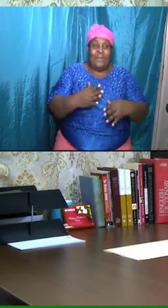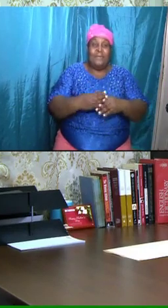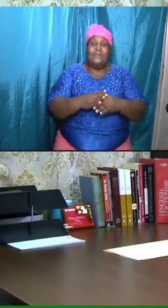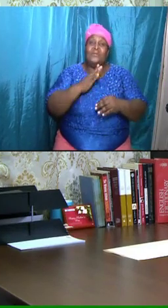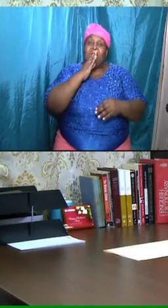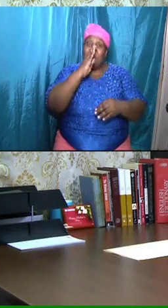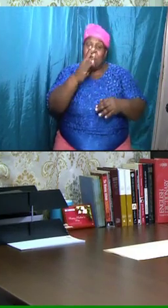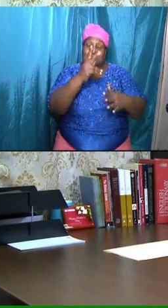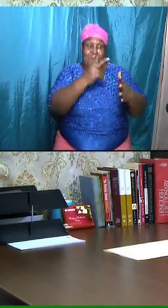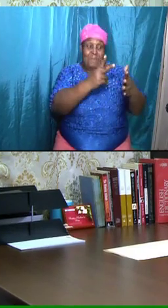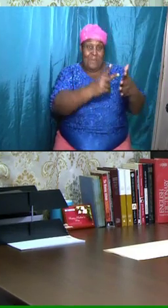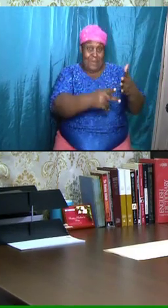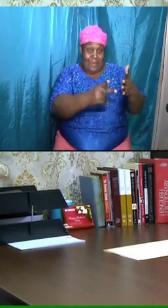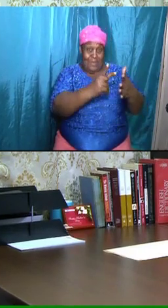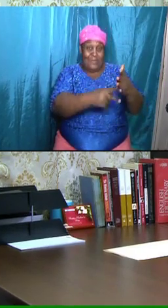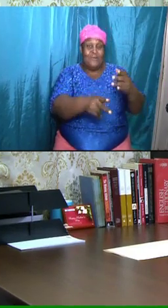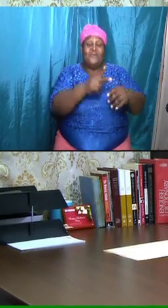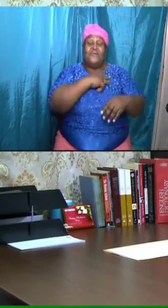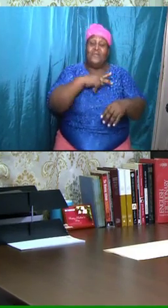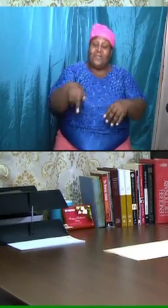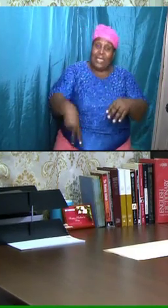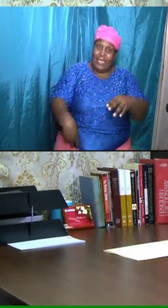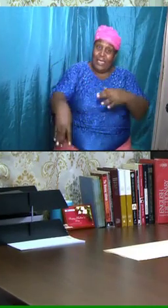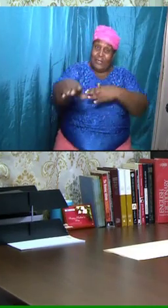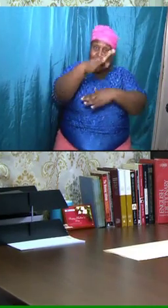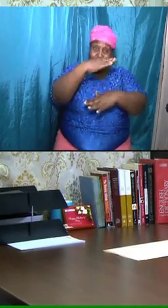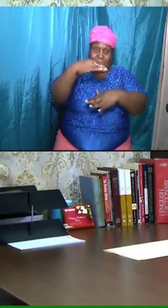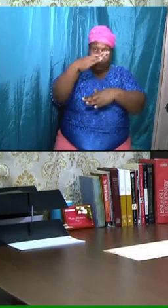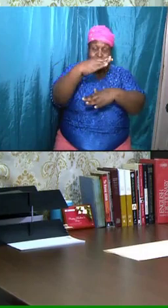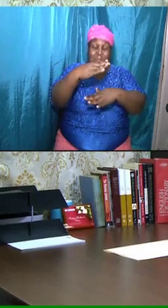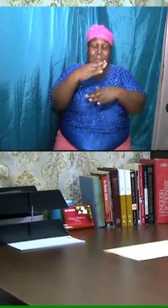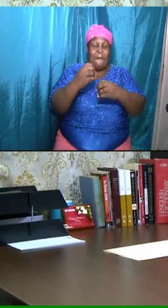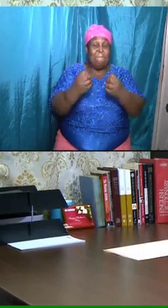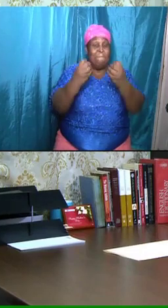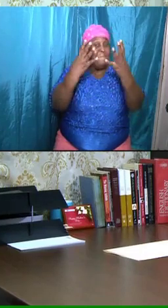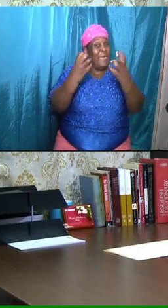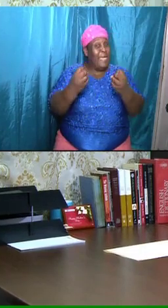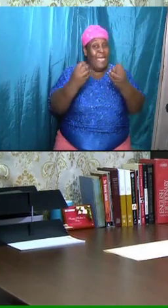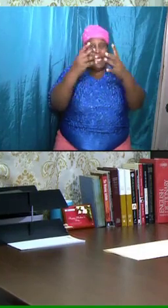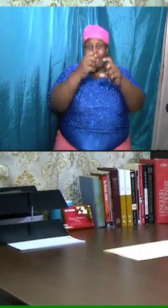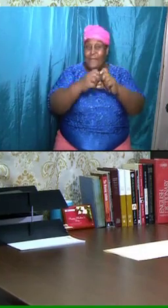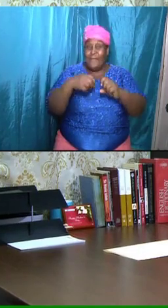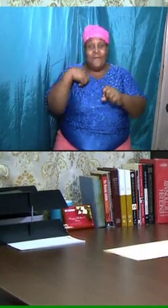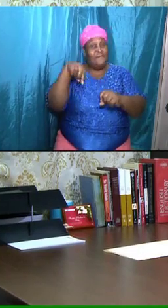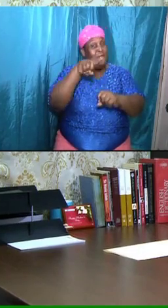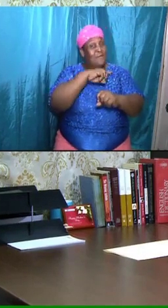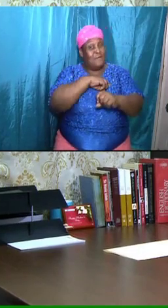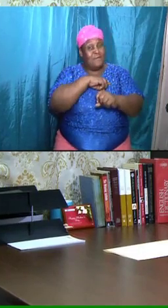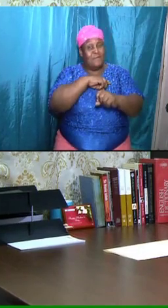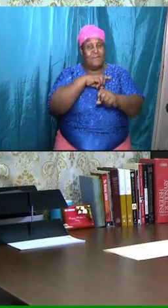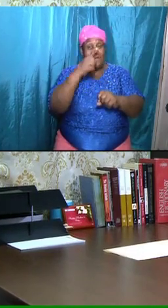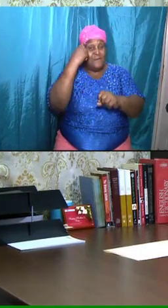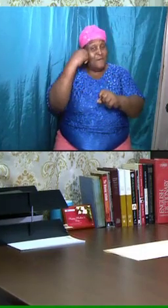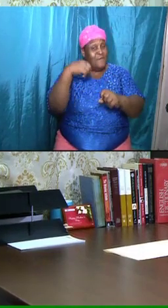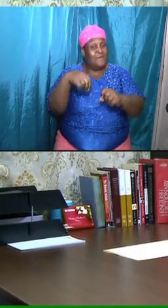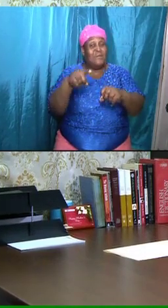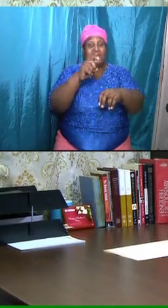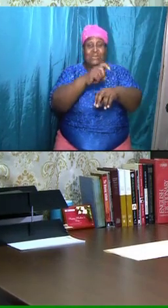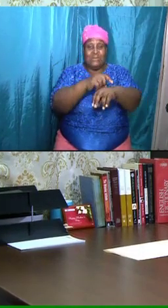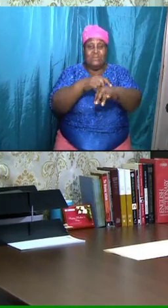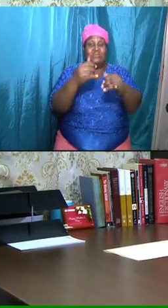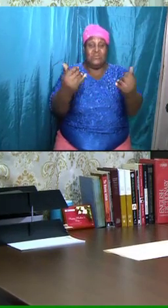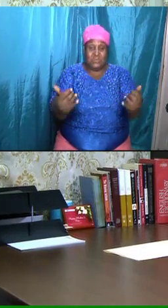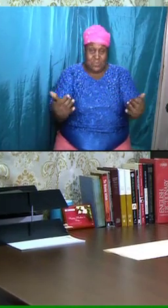be a part of the kingdom and many of us ought to be for such a time as this. We